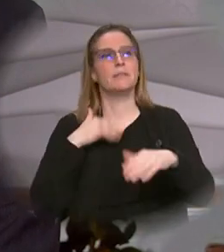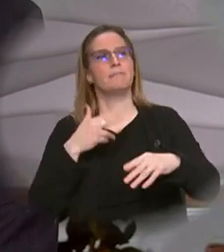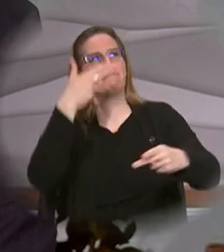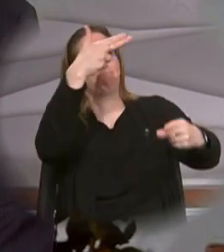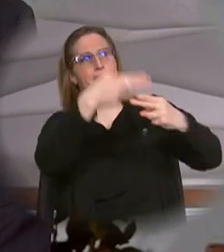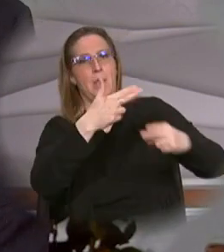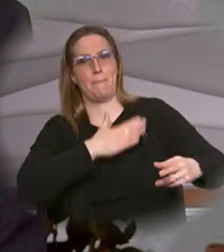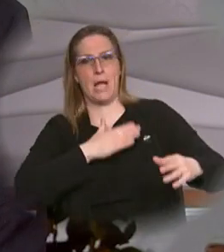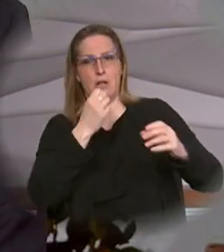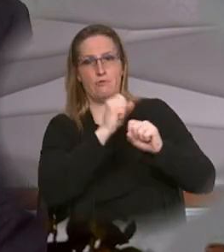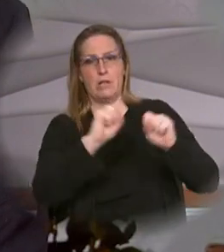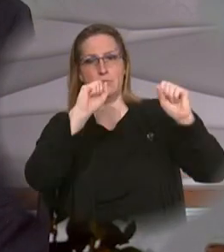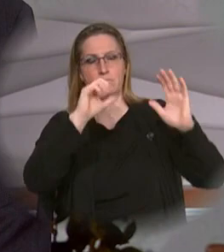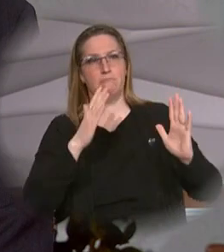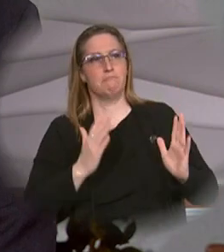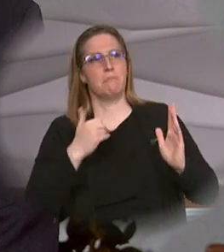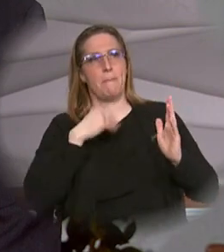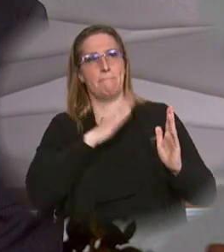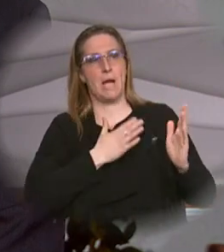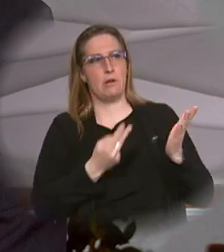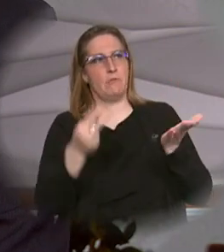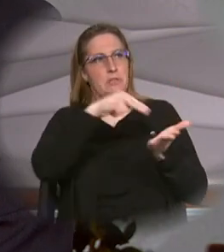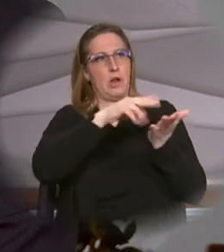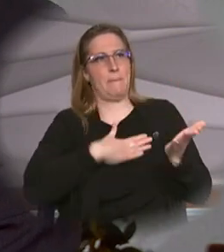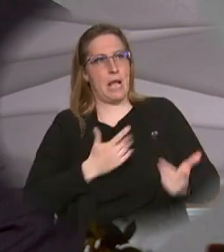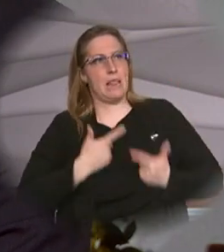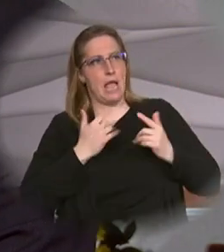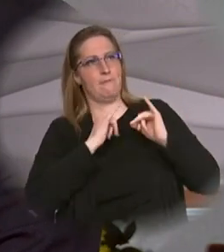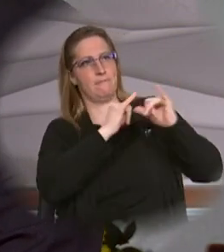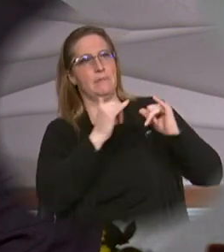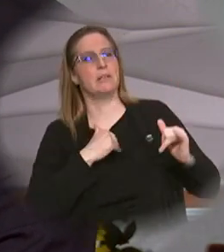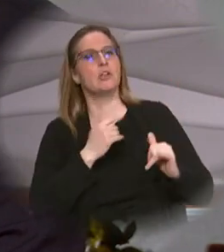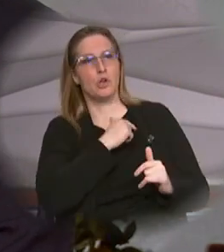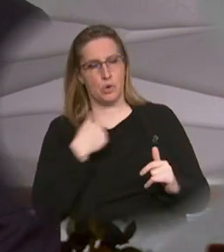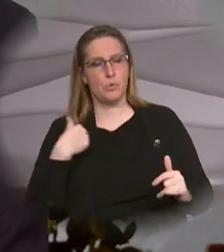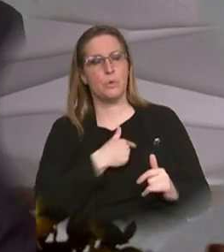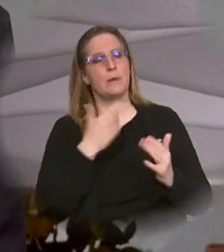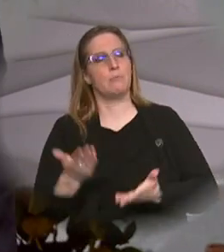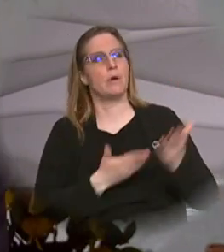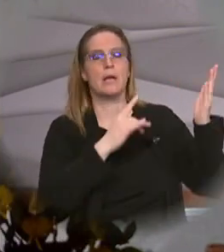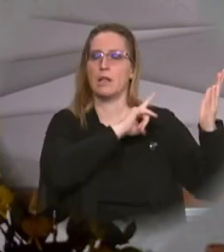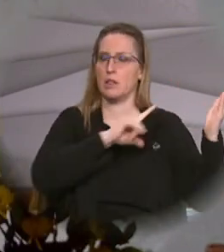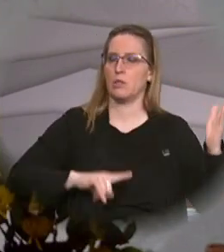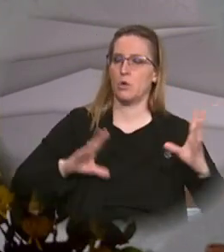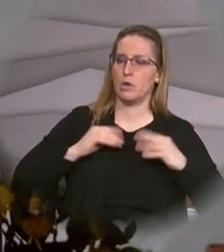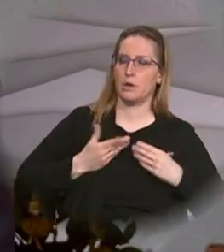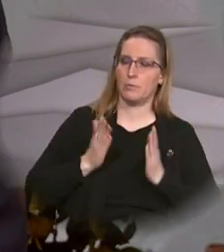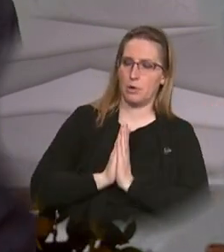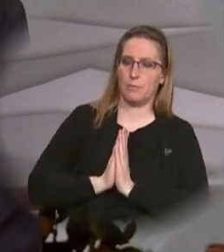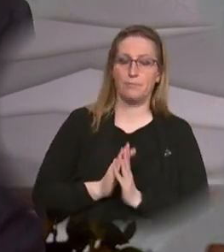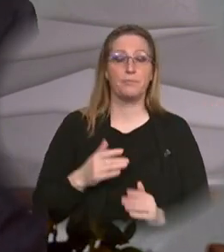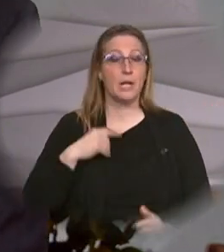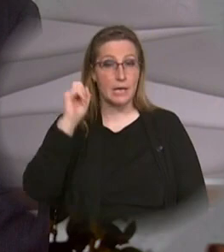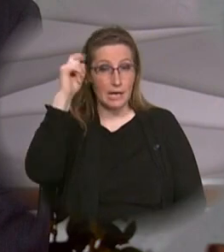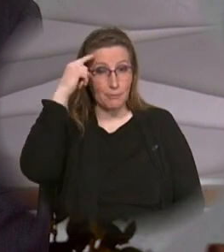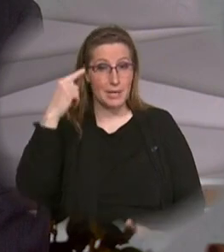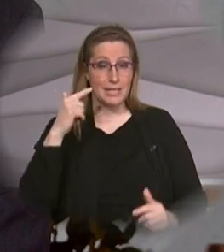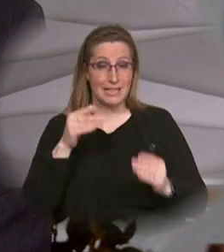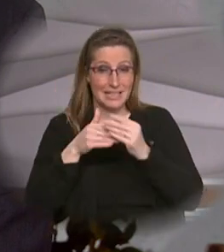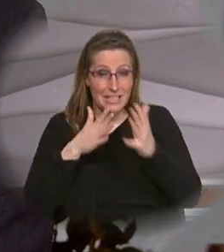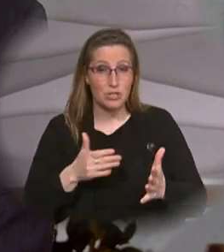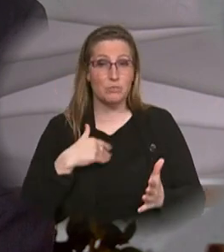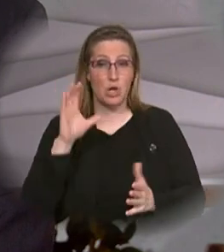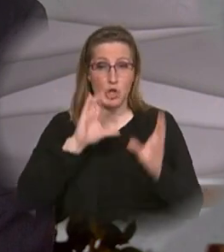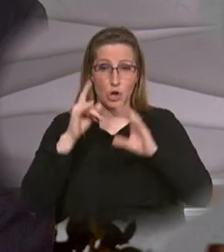resurrection and the life we pray to the Lord Lord, hear our prayer that government leaders will seek the wisdom, strength